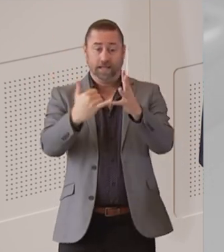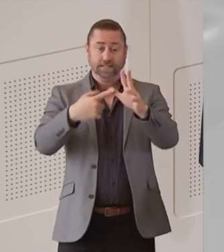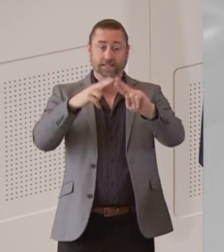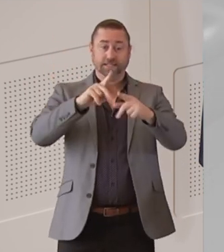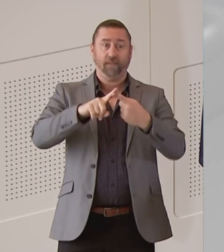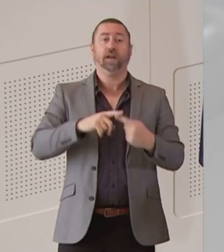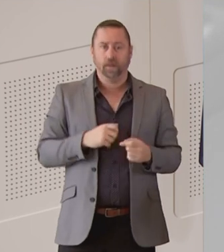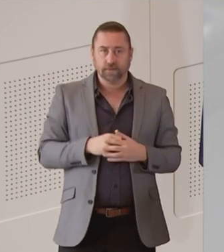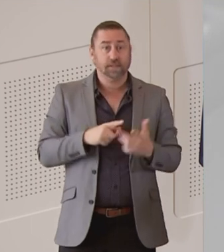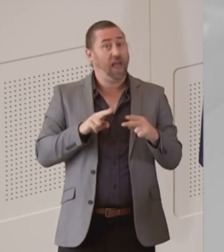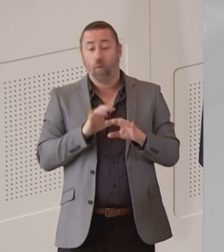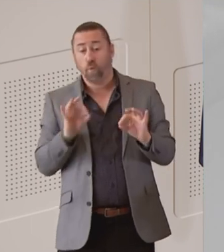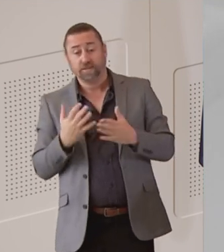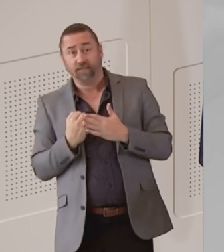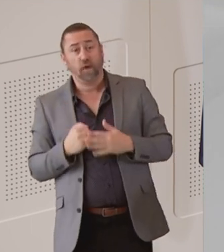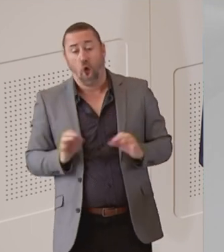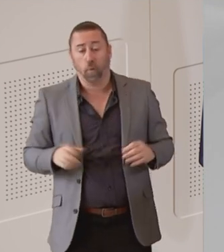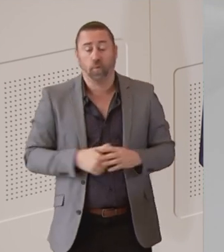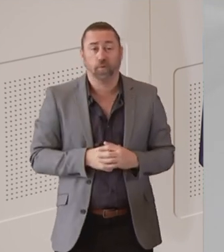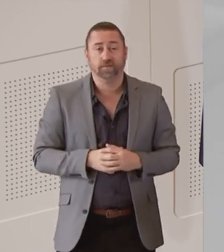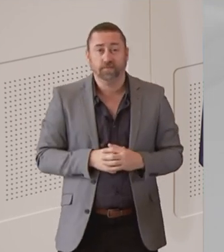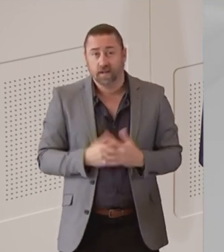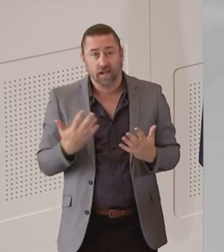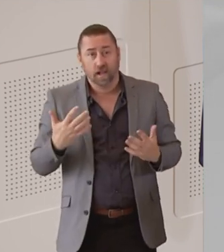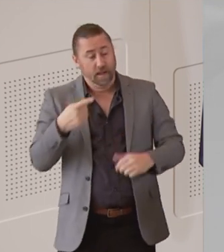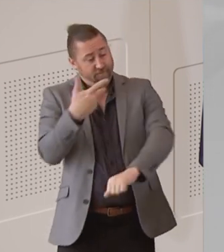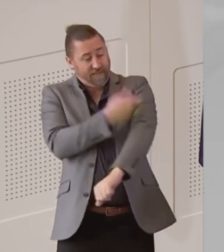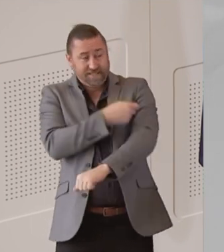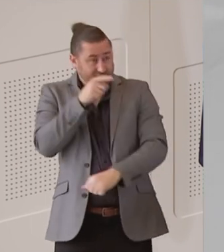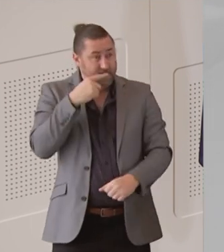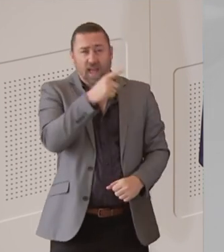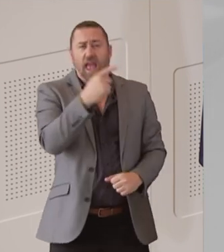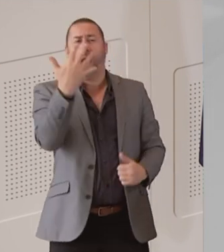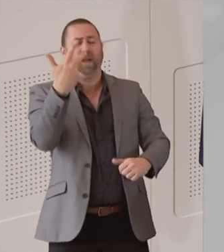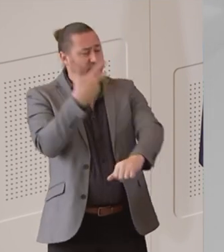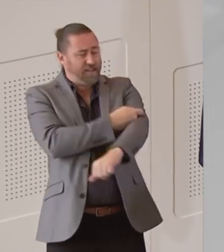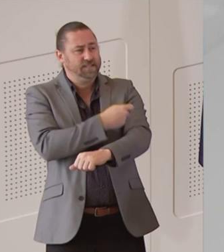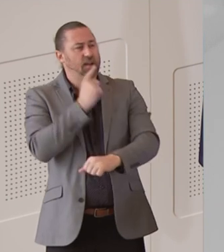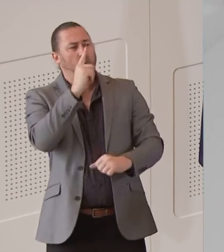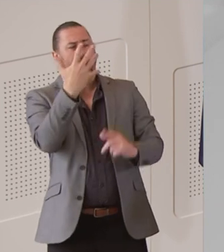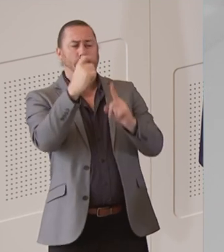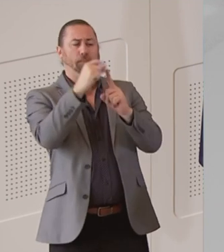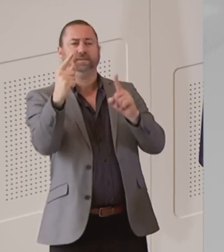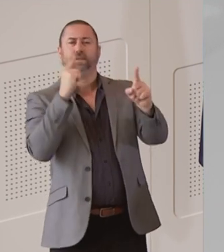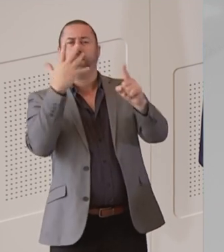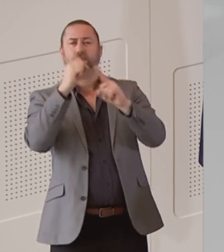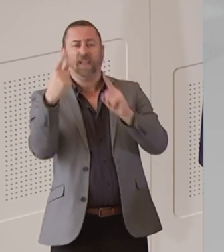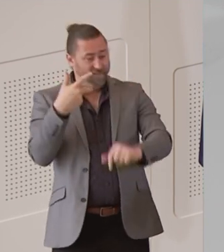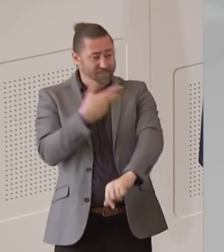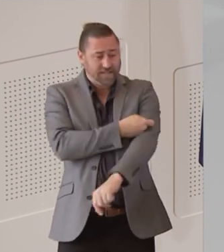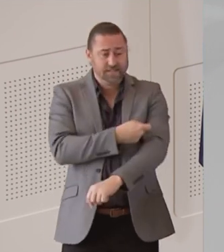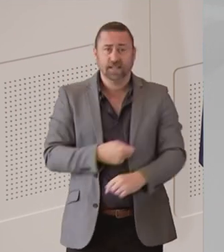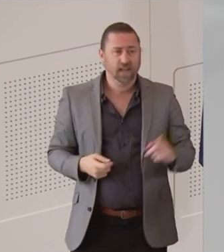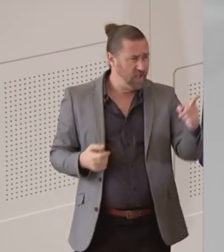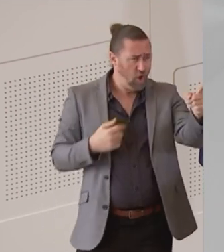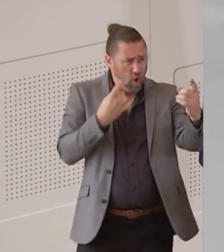So we'll do it when it's safe. The high vaccination rate. What level of vaccination rate? Sorry? What level is the high That's all being